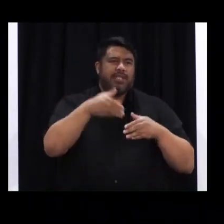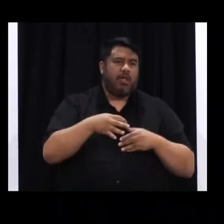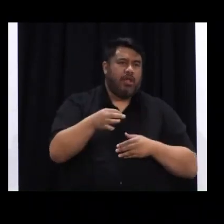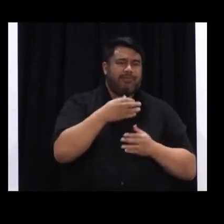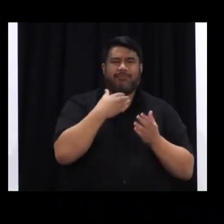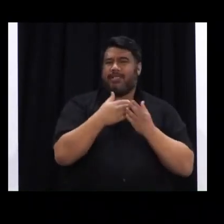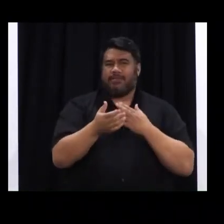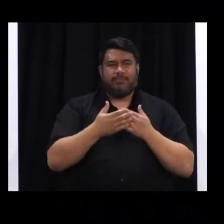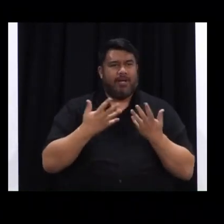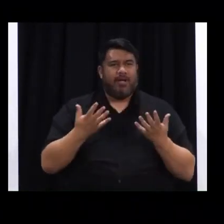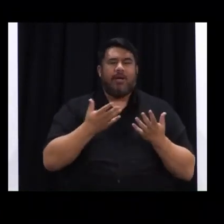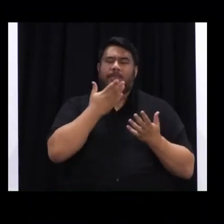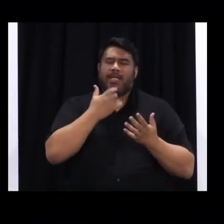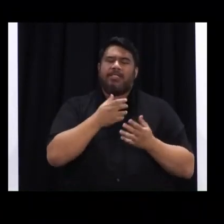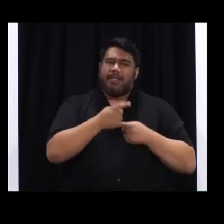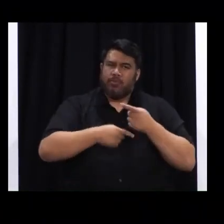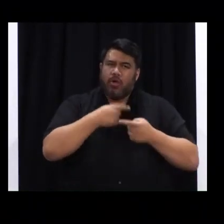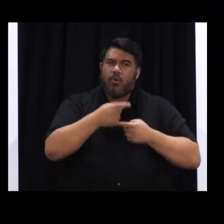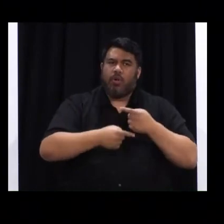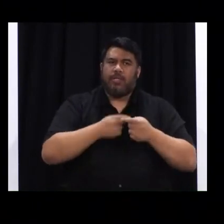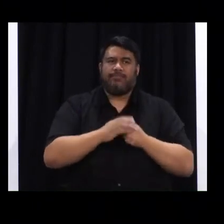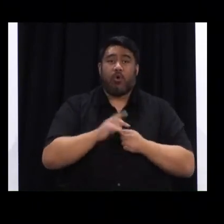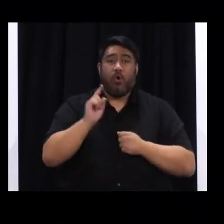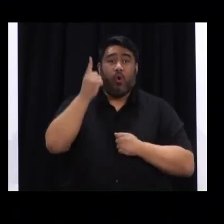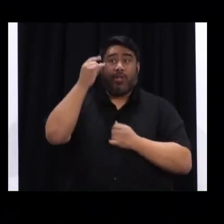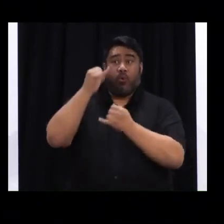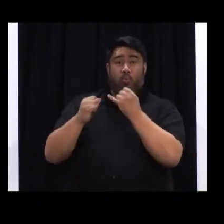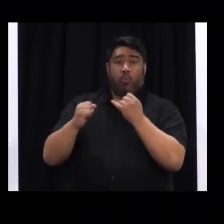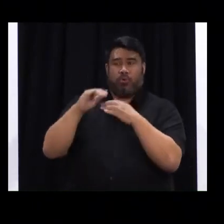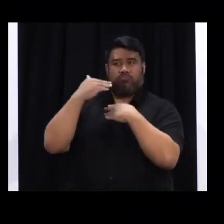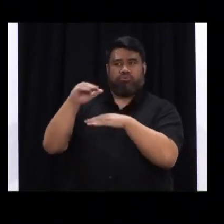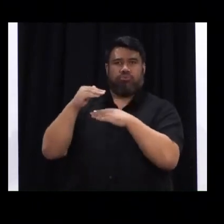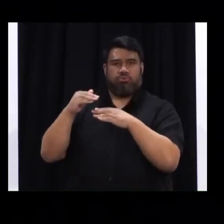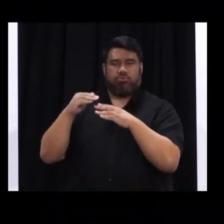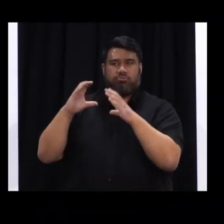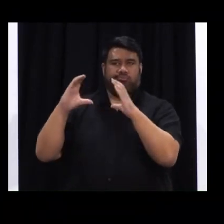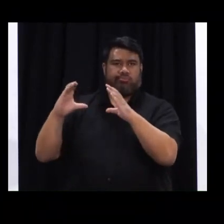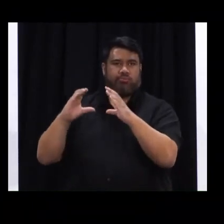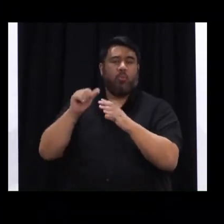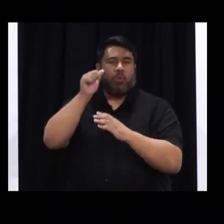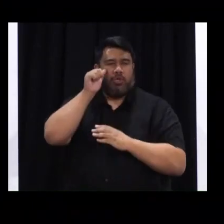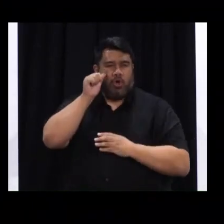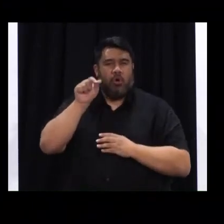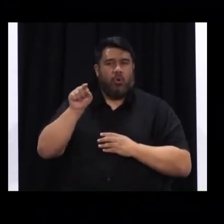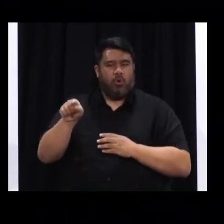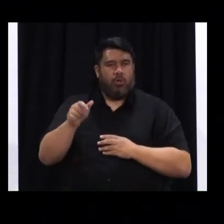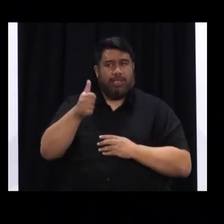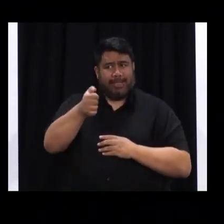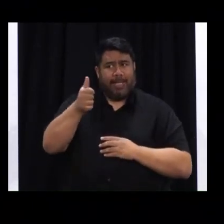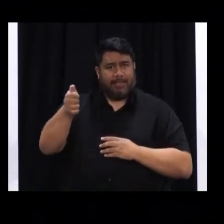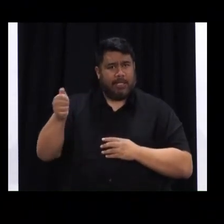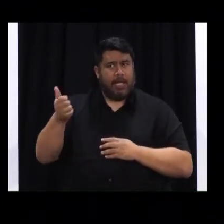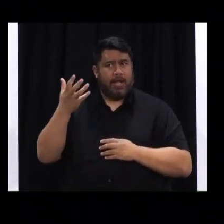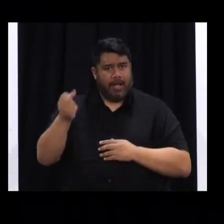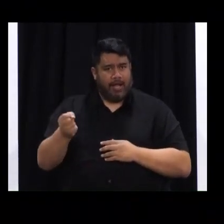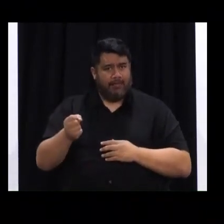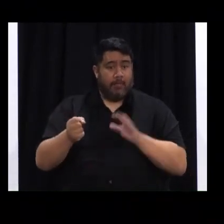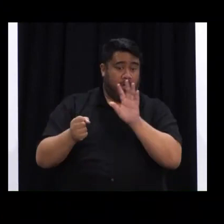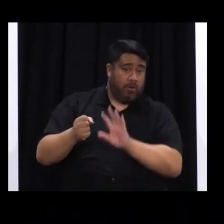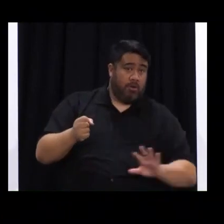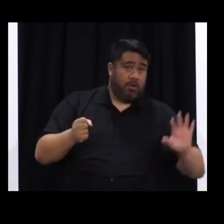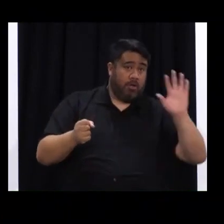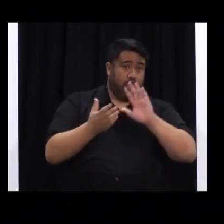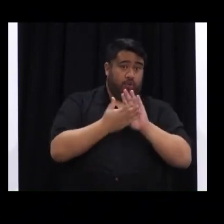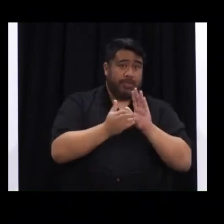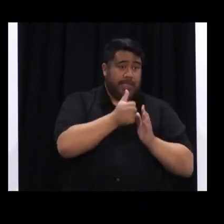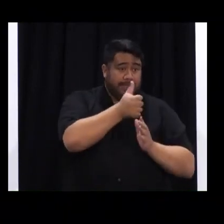of the country still in heavy restrictions in Auckland, we have seen really good scanning numbers elsewhere, a good early first